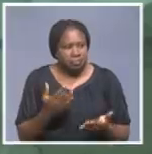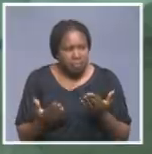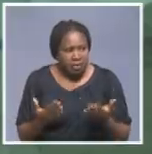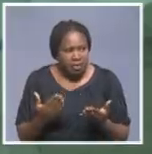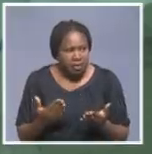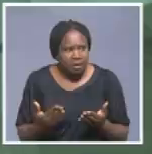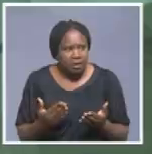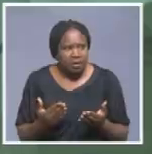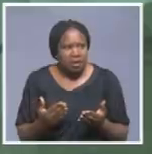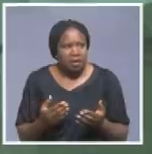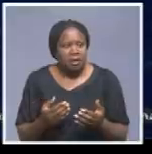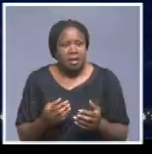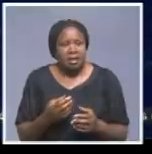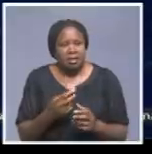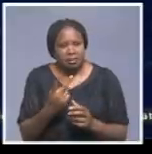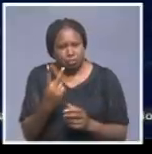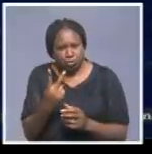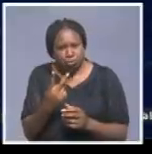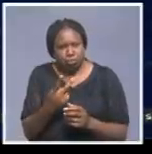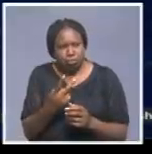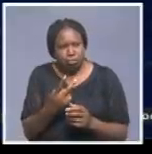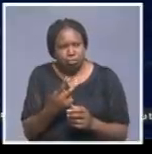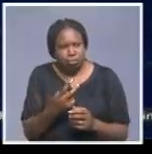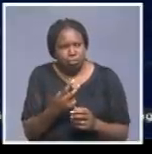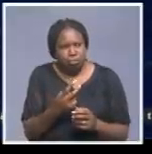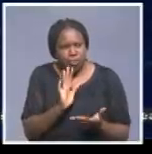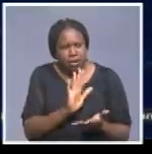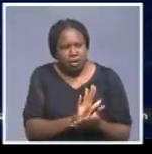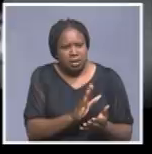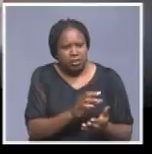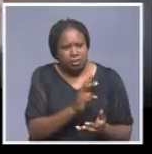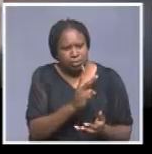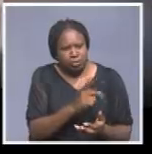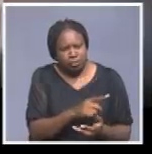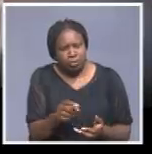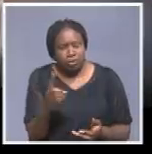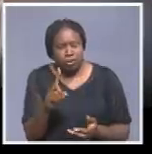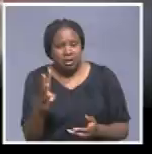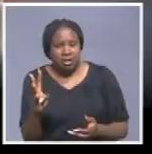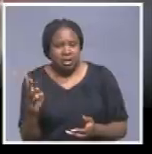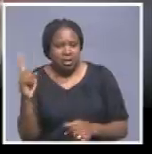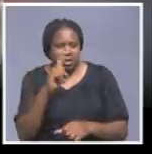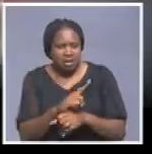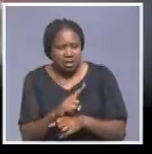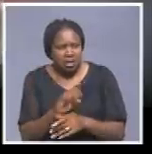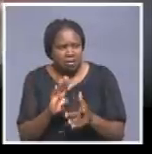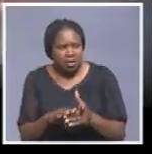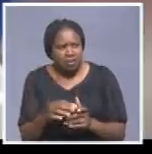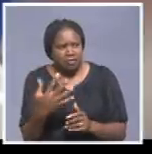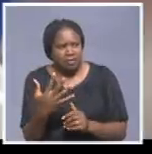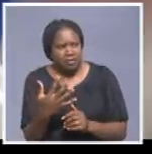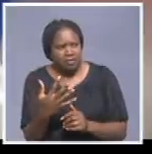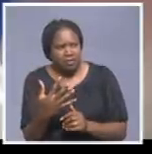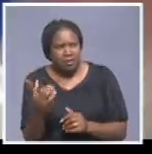they were in incubation period, which lasts between 2 and 14 days, with a mean period of about 5